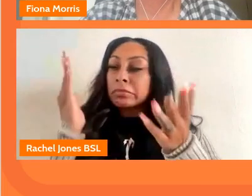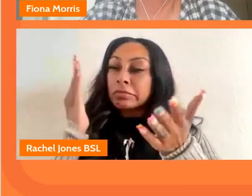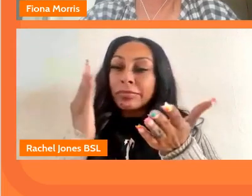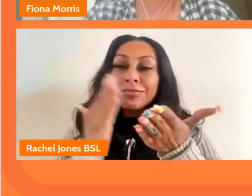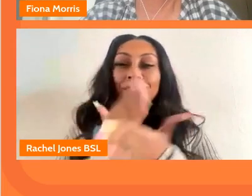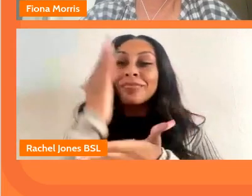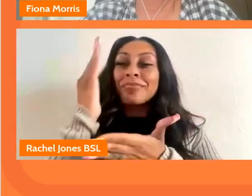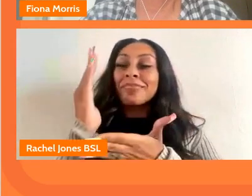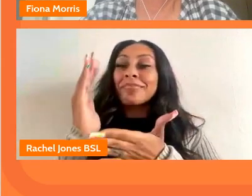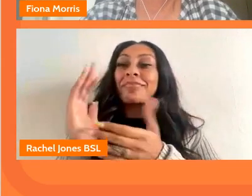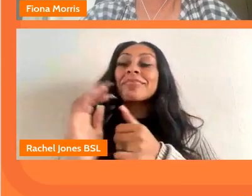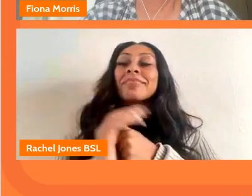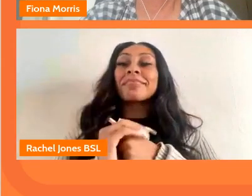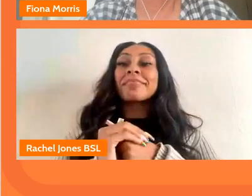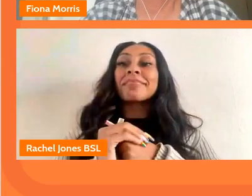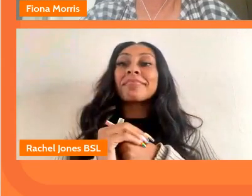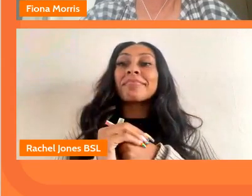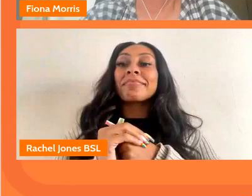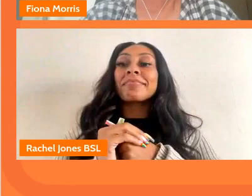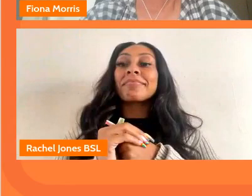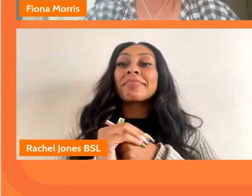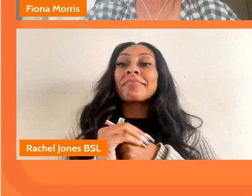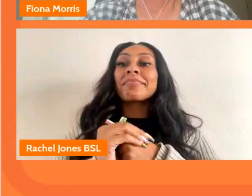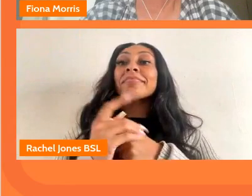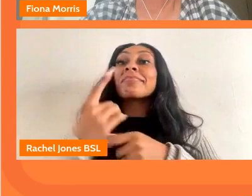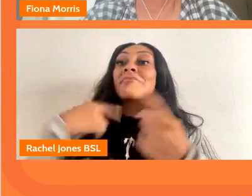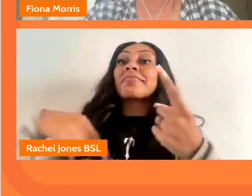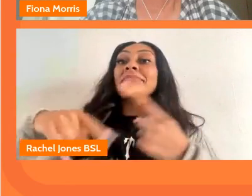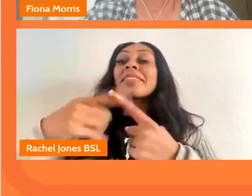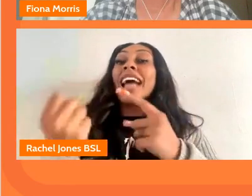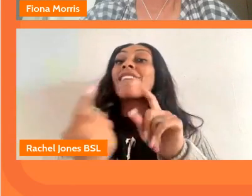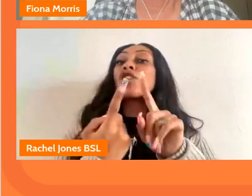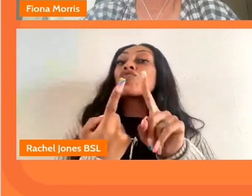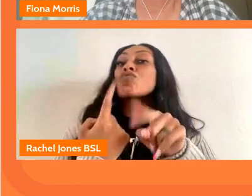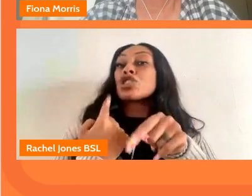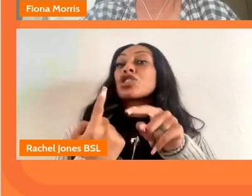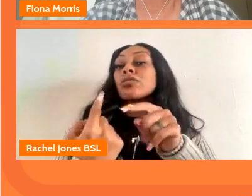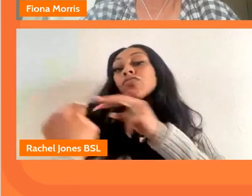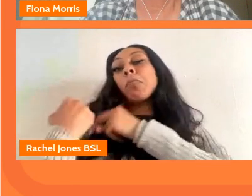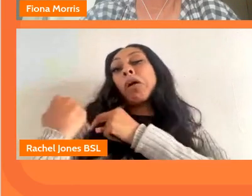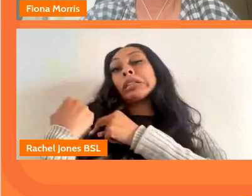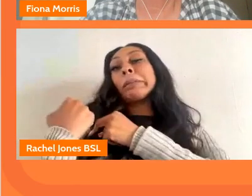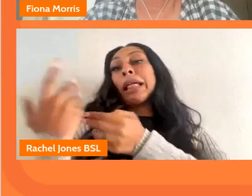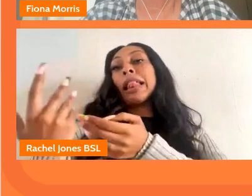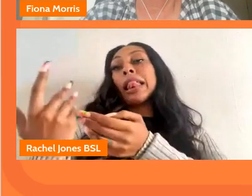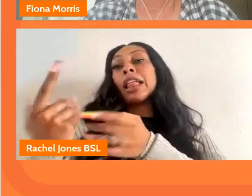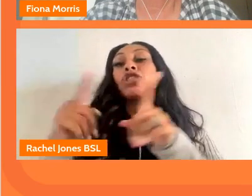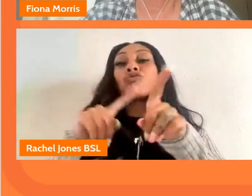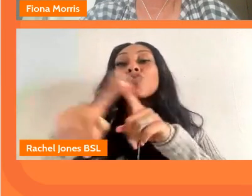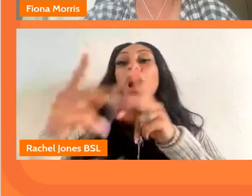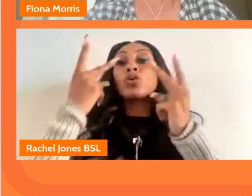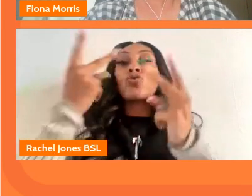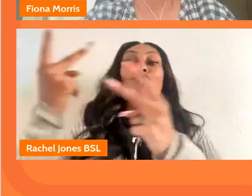i speak i think i suppose the bbc has a particular responsibility to try and reflect